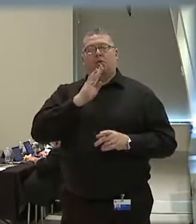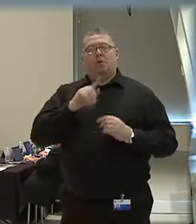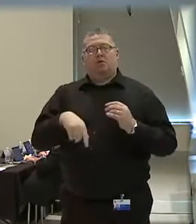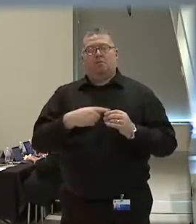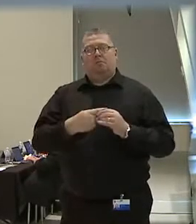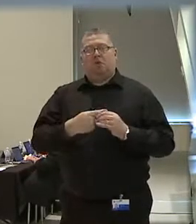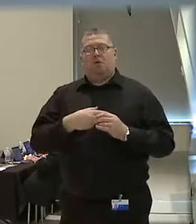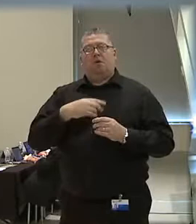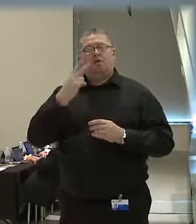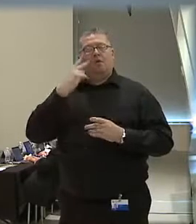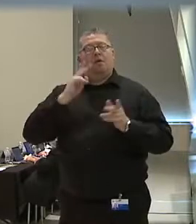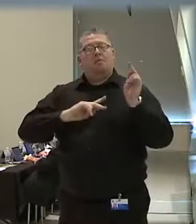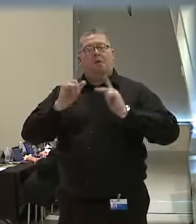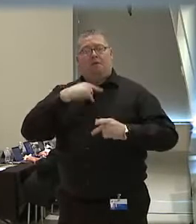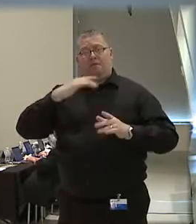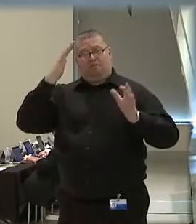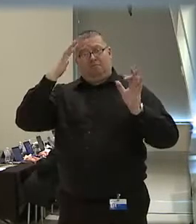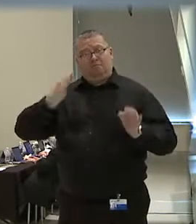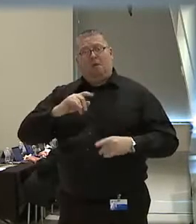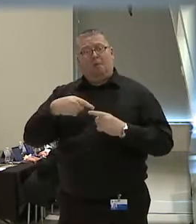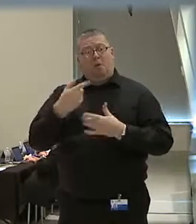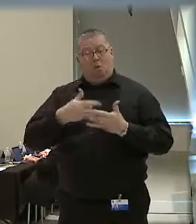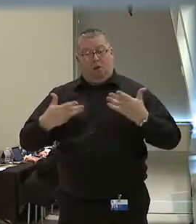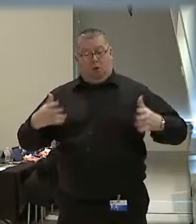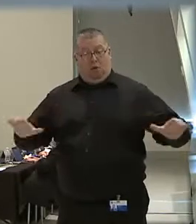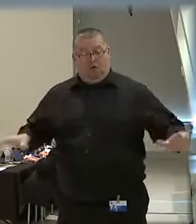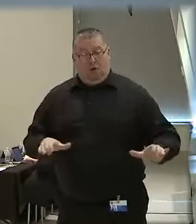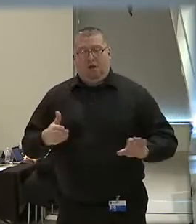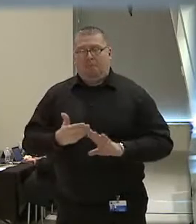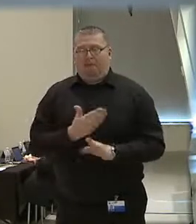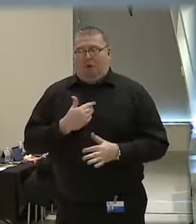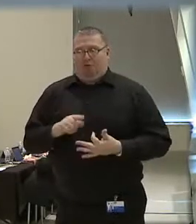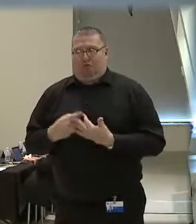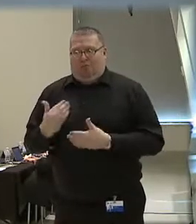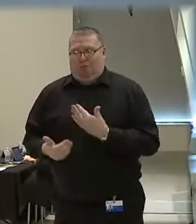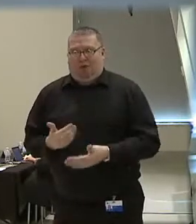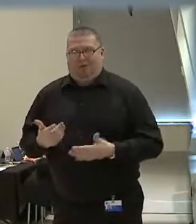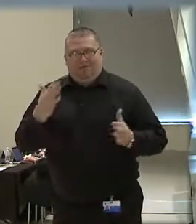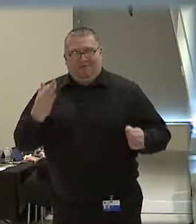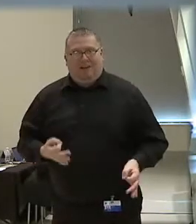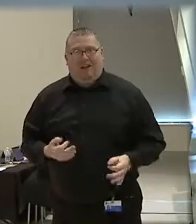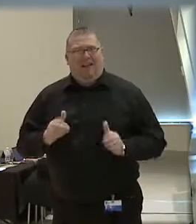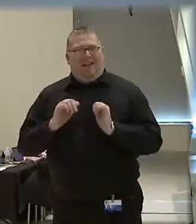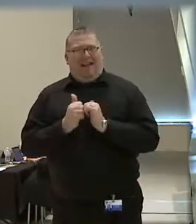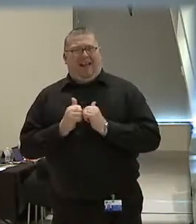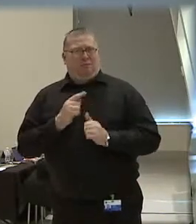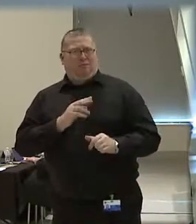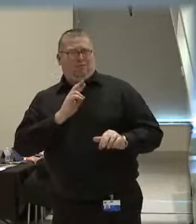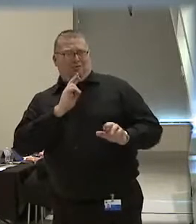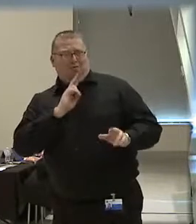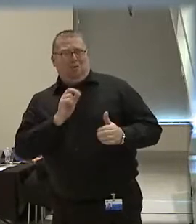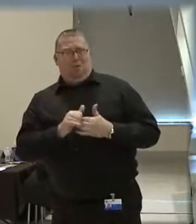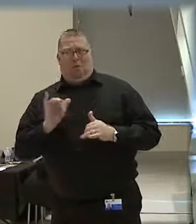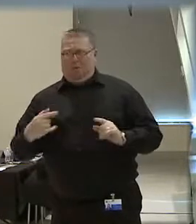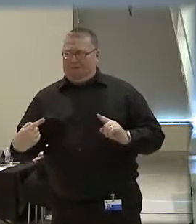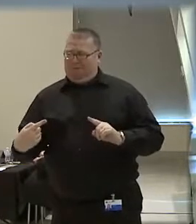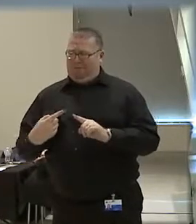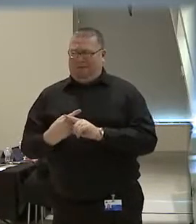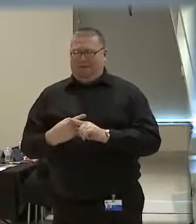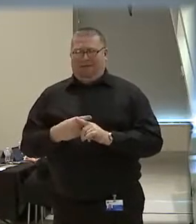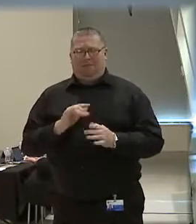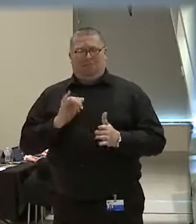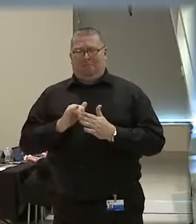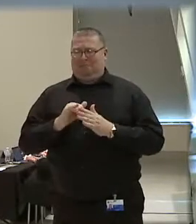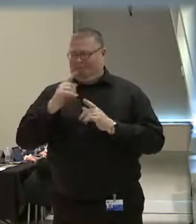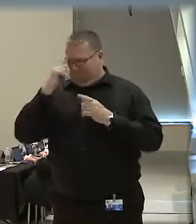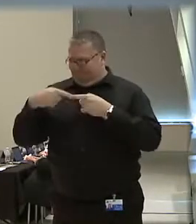have their mind made up about what you've done before you've done anything. And so how do you deal with those conflicts and adversarial